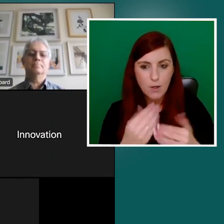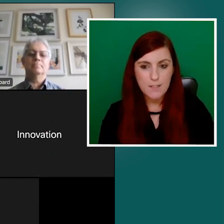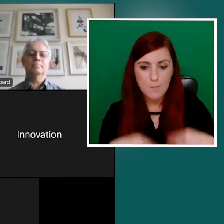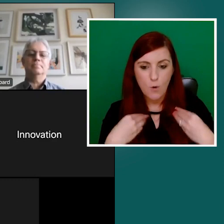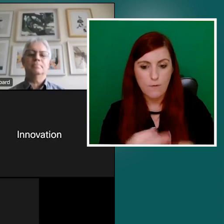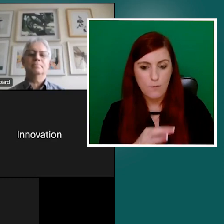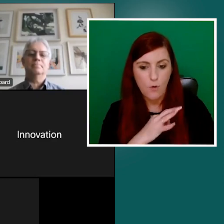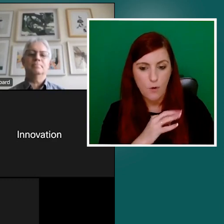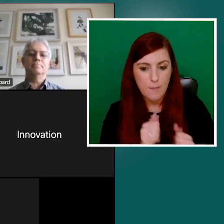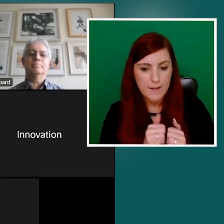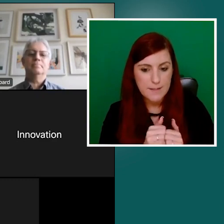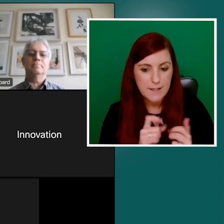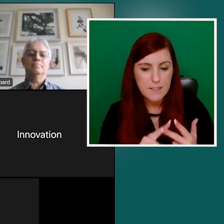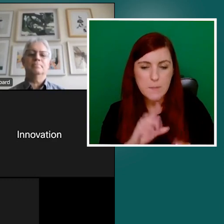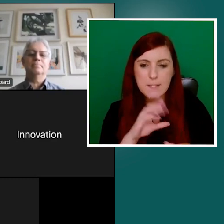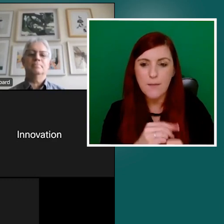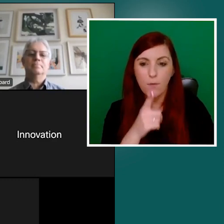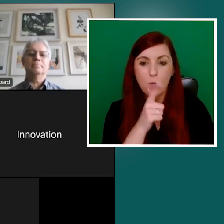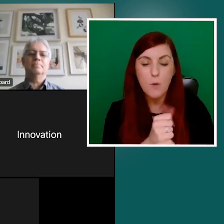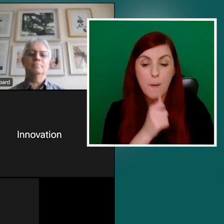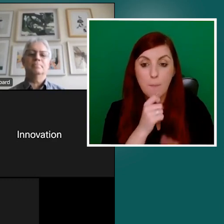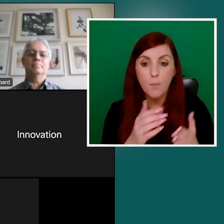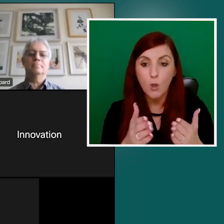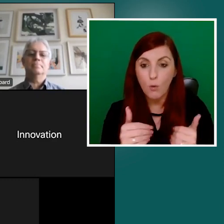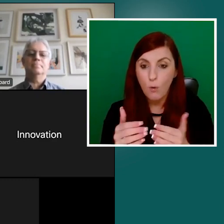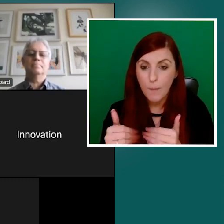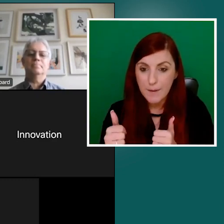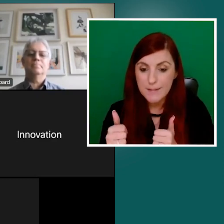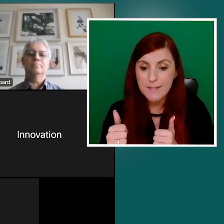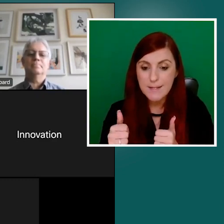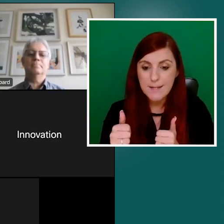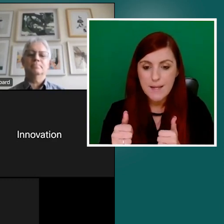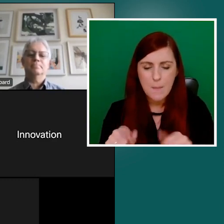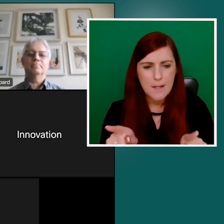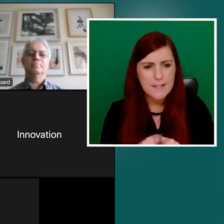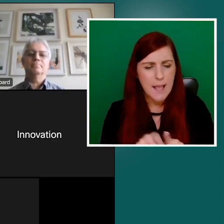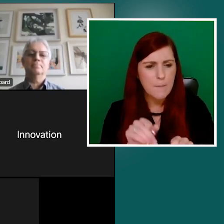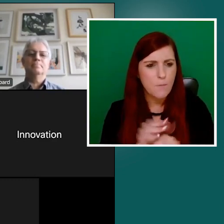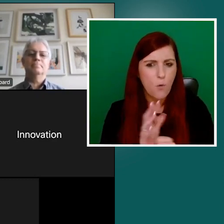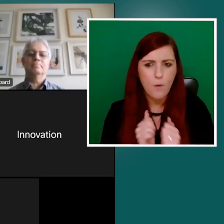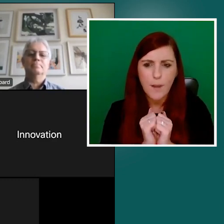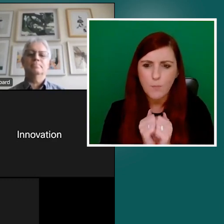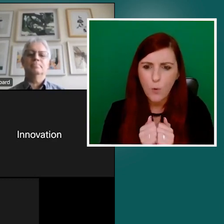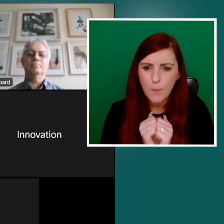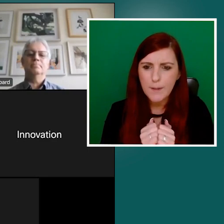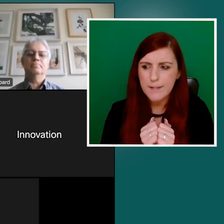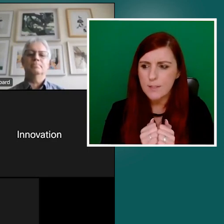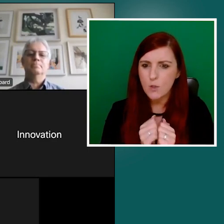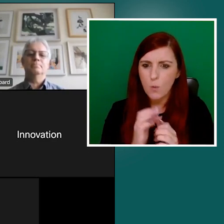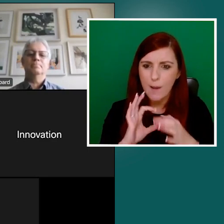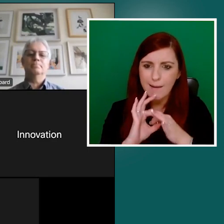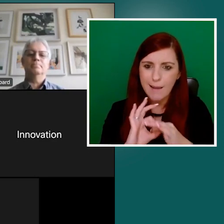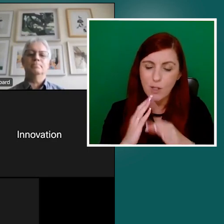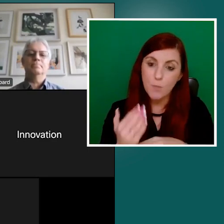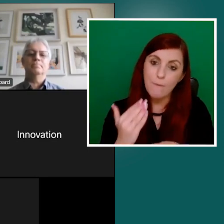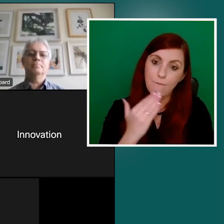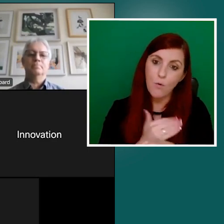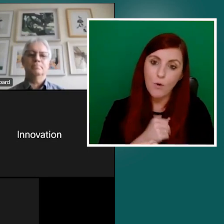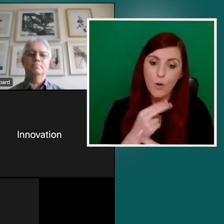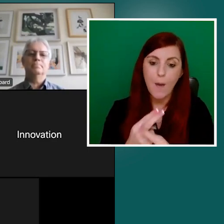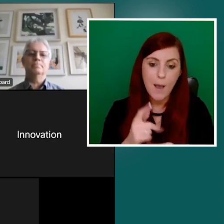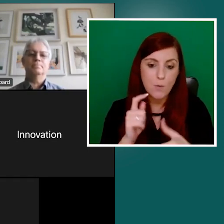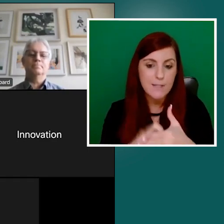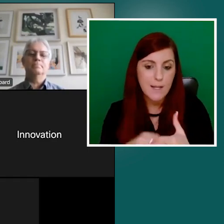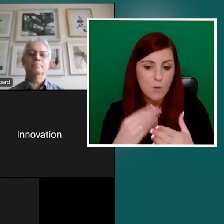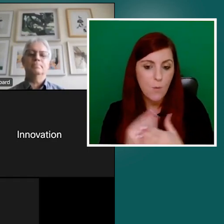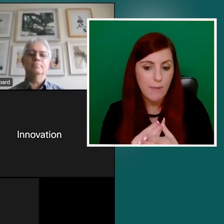it's just also appropriate to engage before going to tender with the markets just for whatever goods or services we're